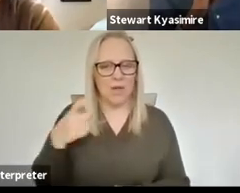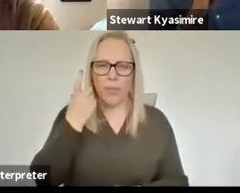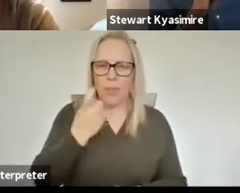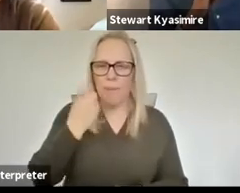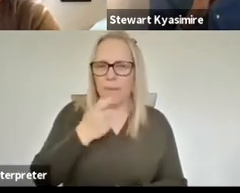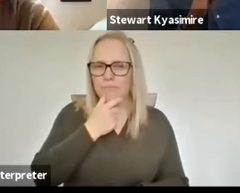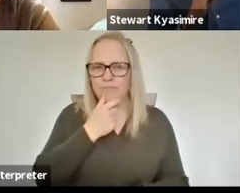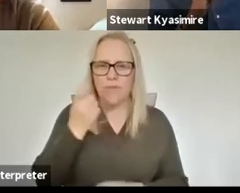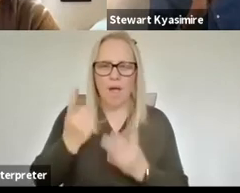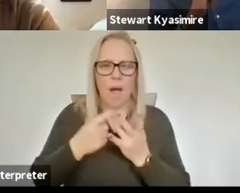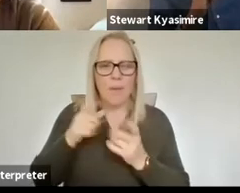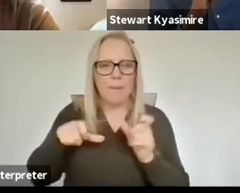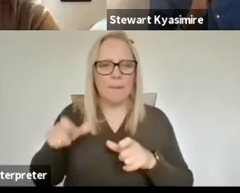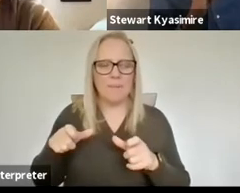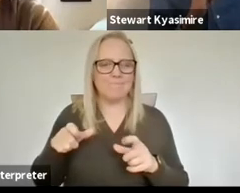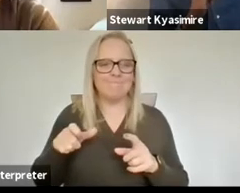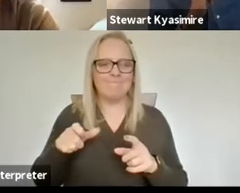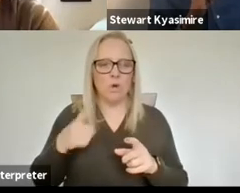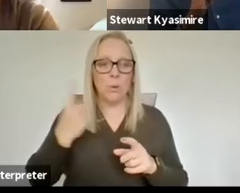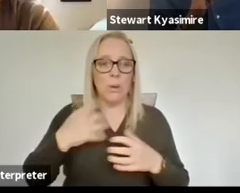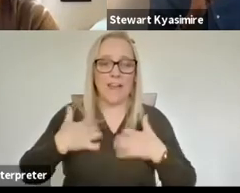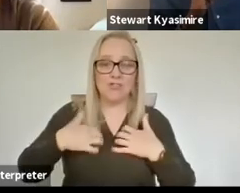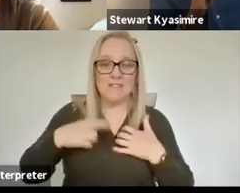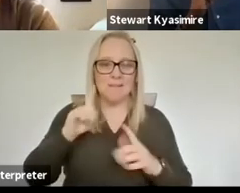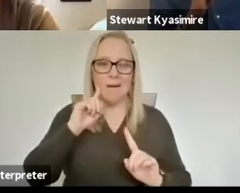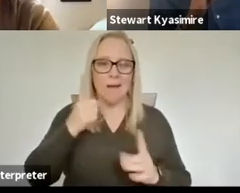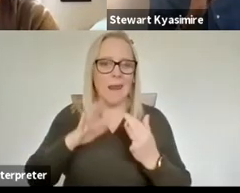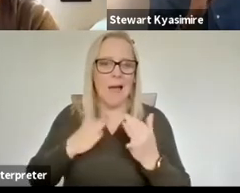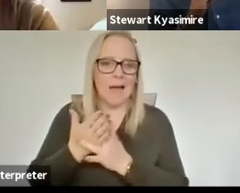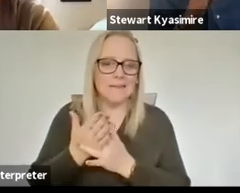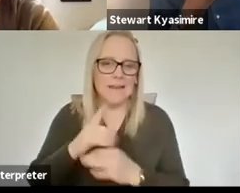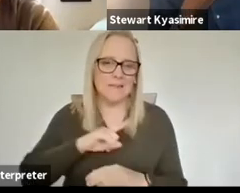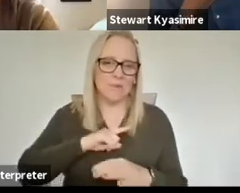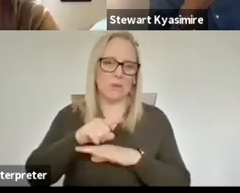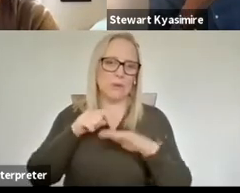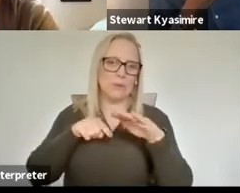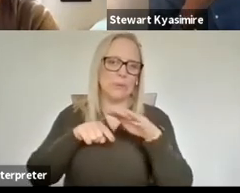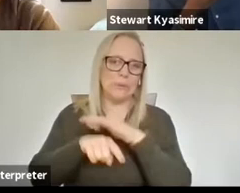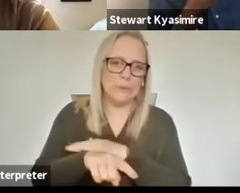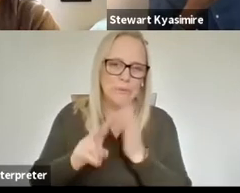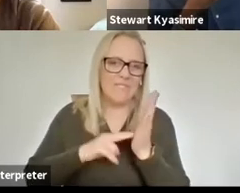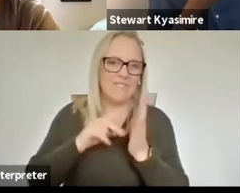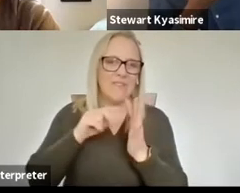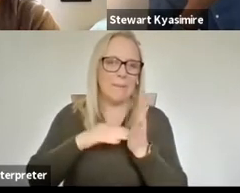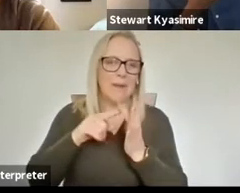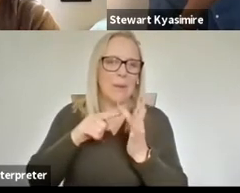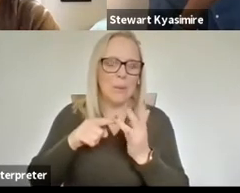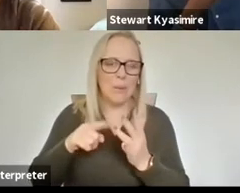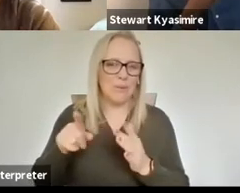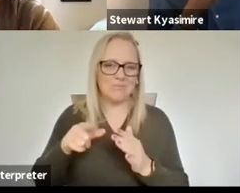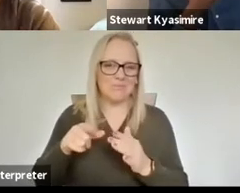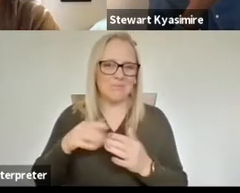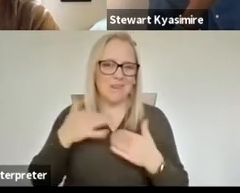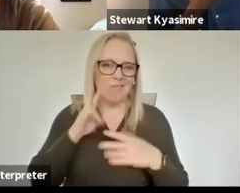otherwise be interested in that piece can't access it because they don't they don't go on youtube and vimeo and look at videos and certainly not really poorly shot videos